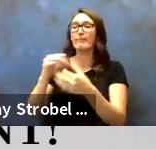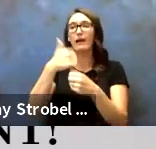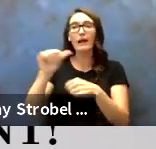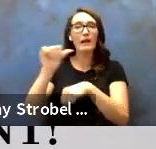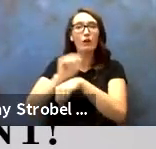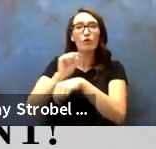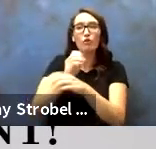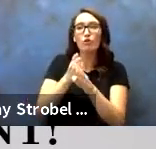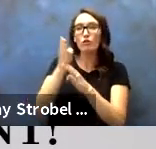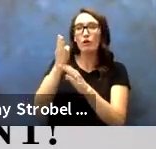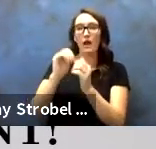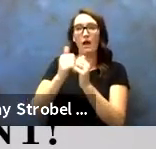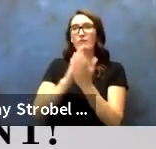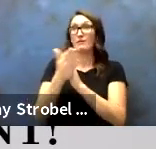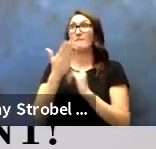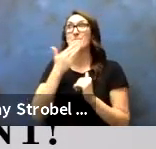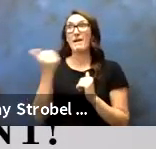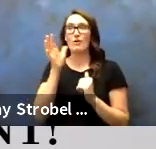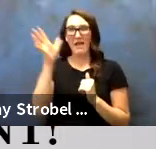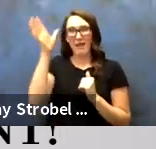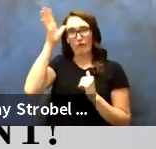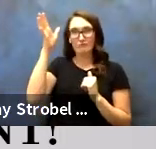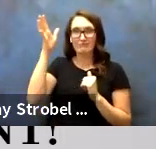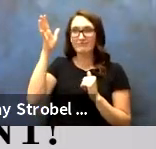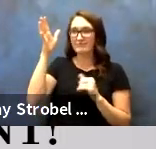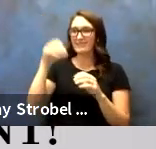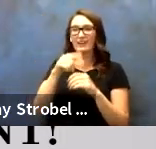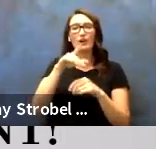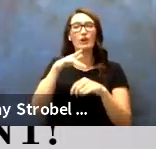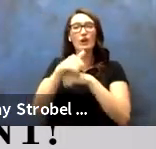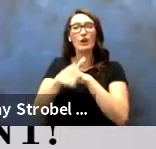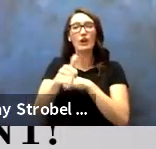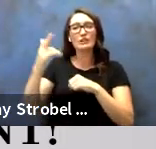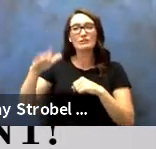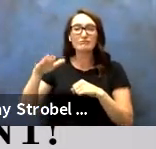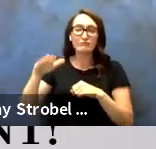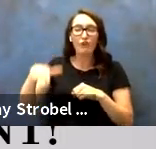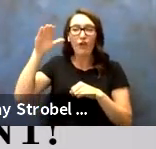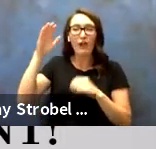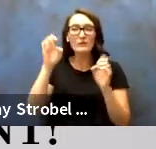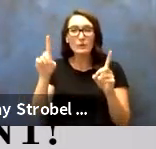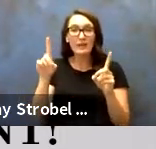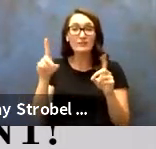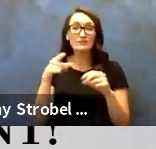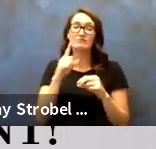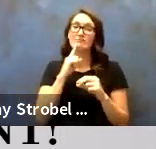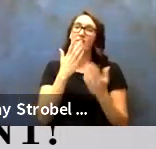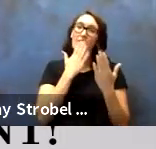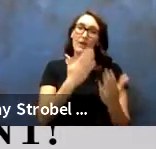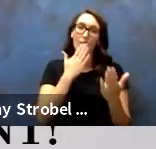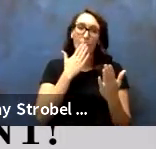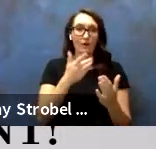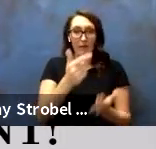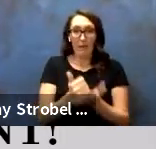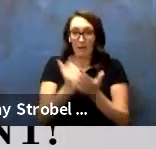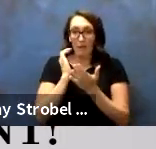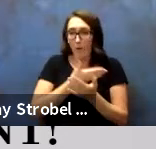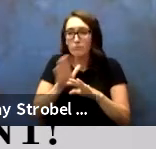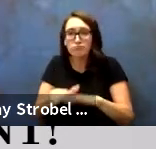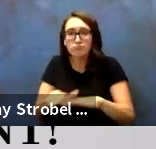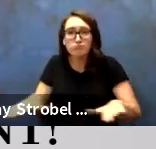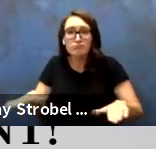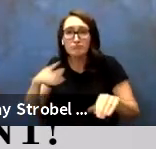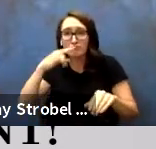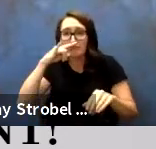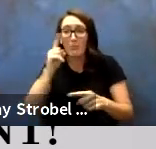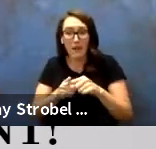how to be better parents in our early childhood education programs. Thank you for taking care of not only our littlest ones, but also